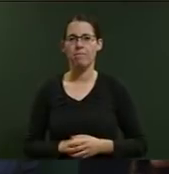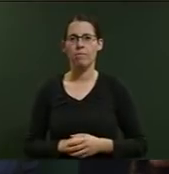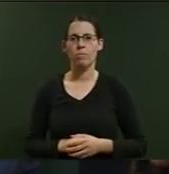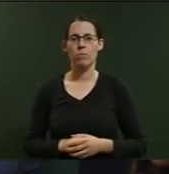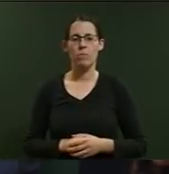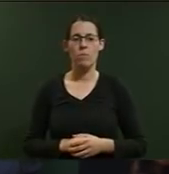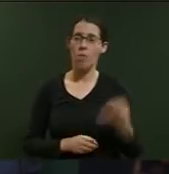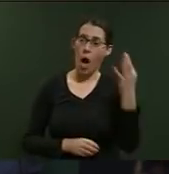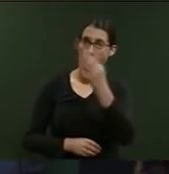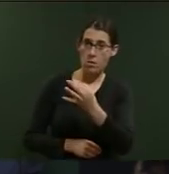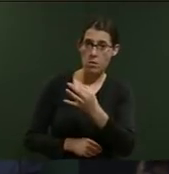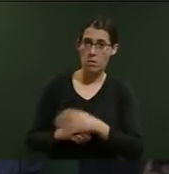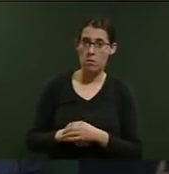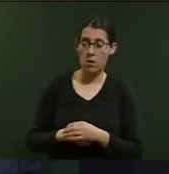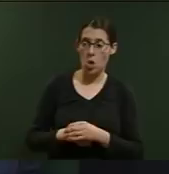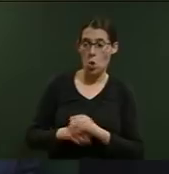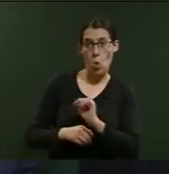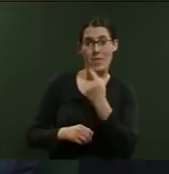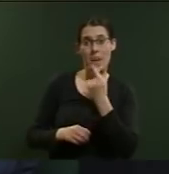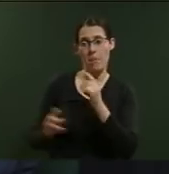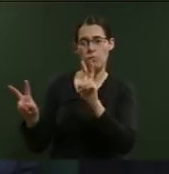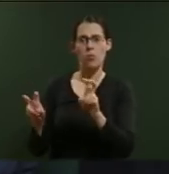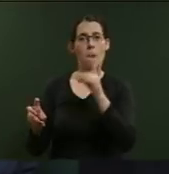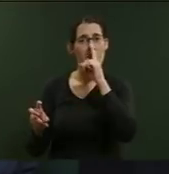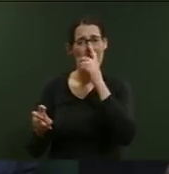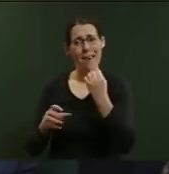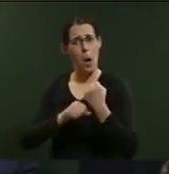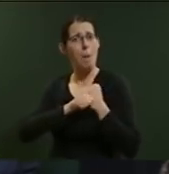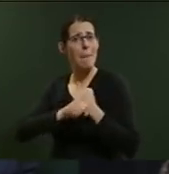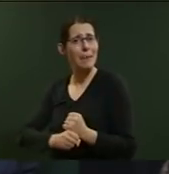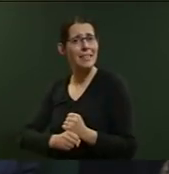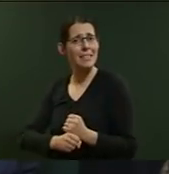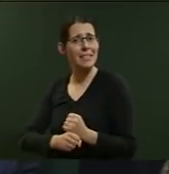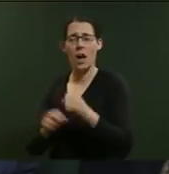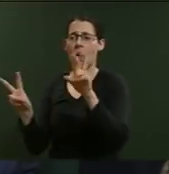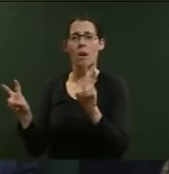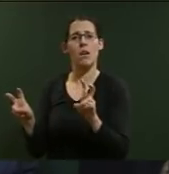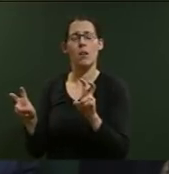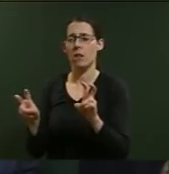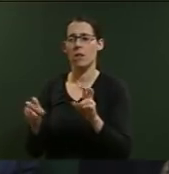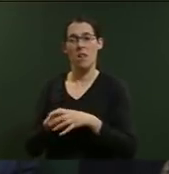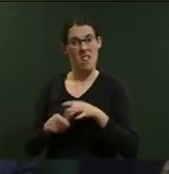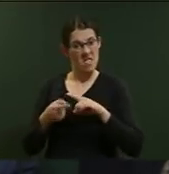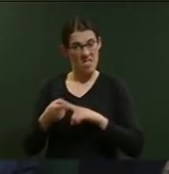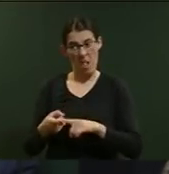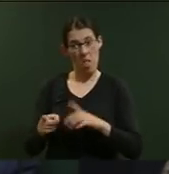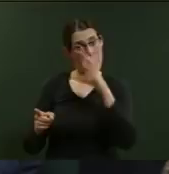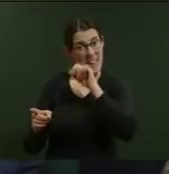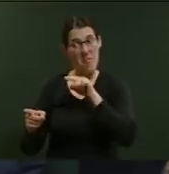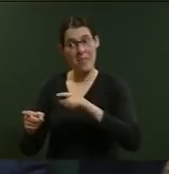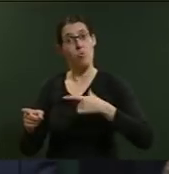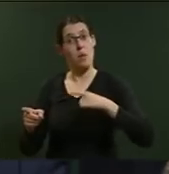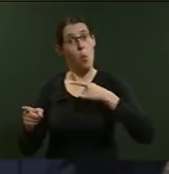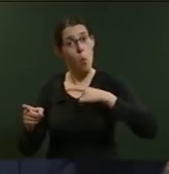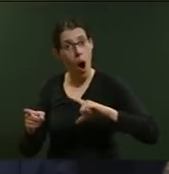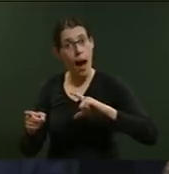Does he stand by his statement that, quote, people have commitments, end quote, as reasons that unemployed New